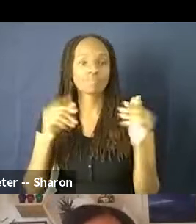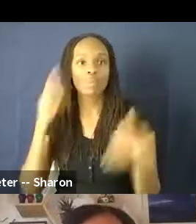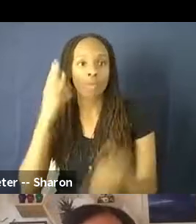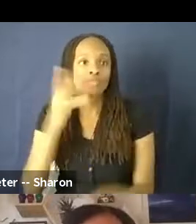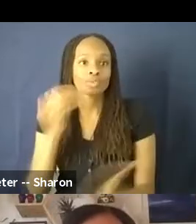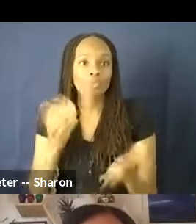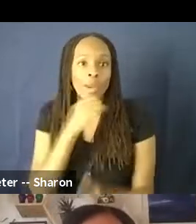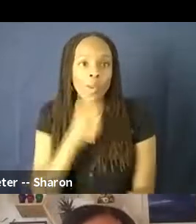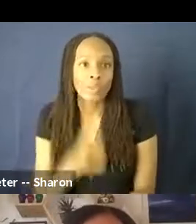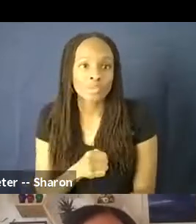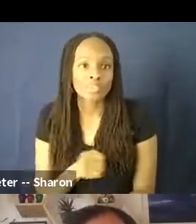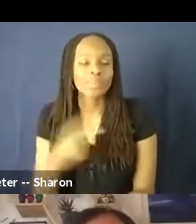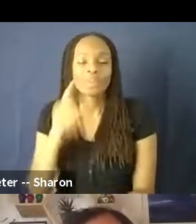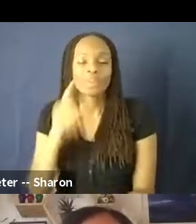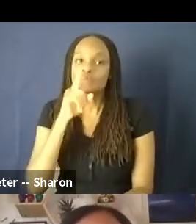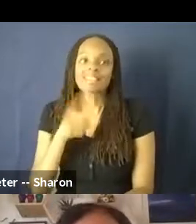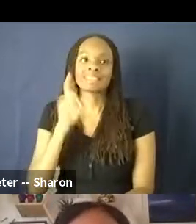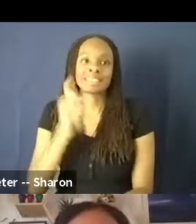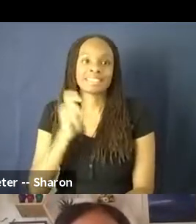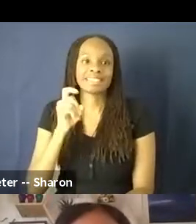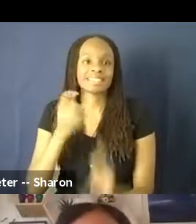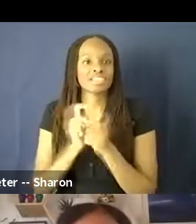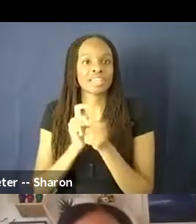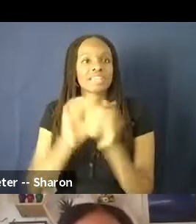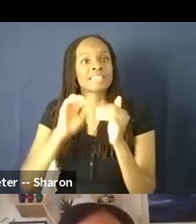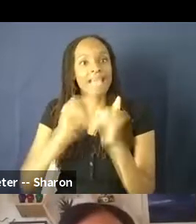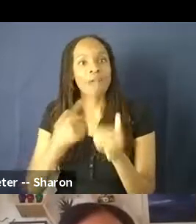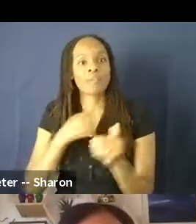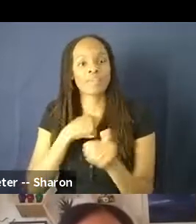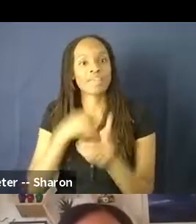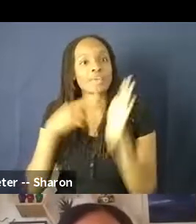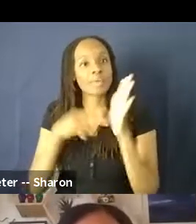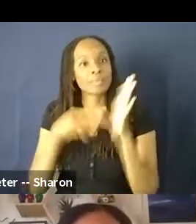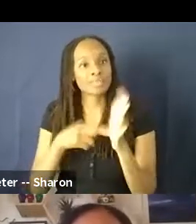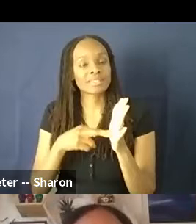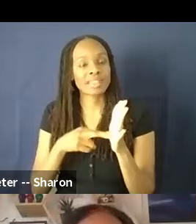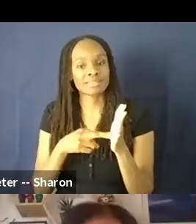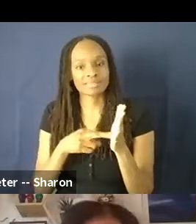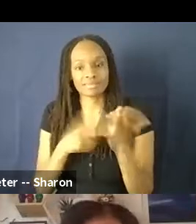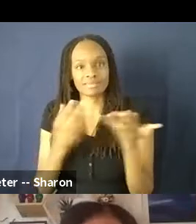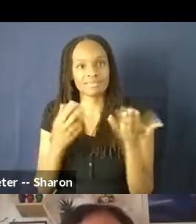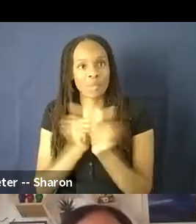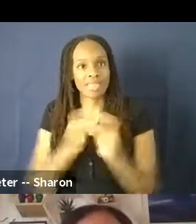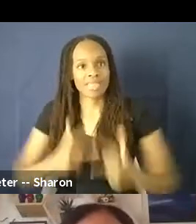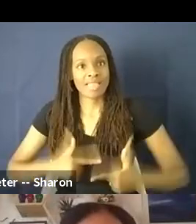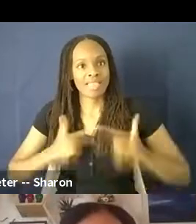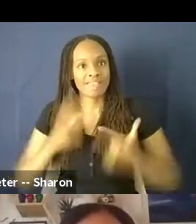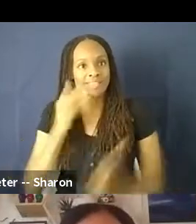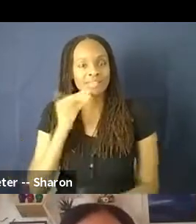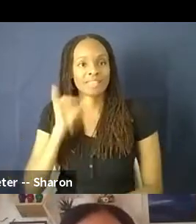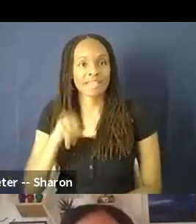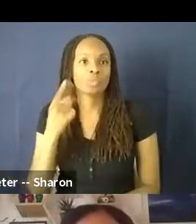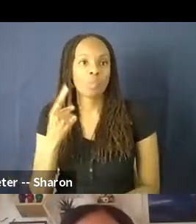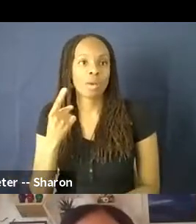we really need to change how we represent what the life experience is, because that is one place where all of our